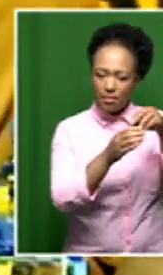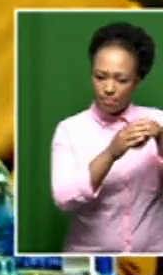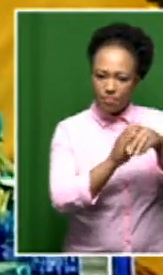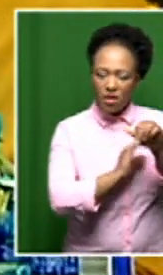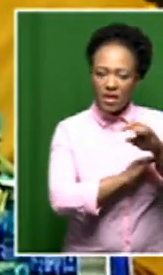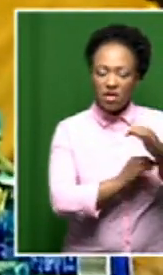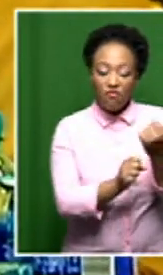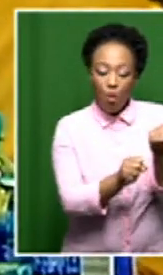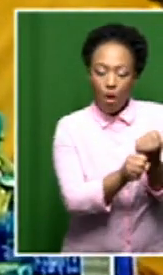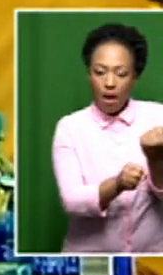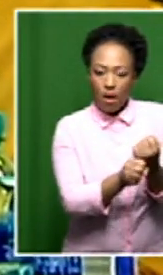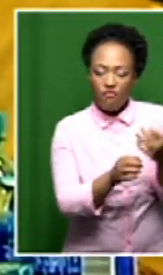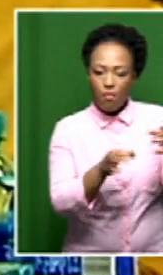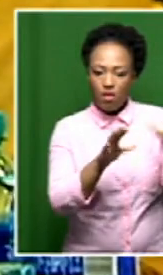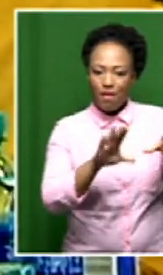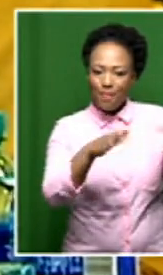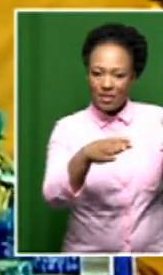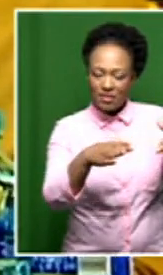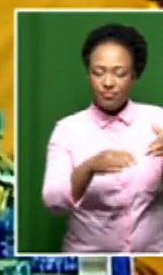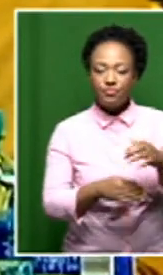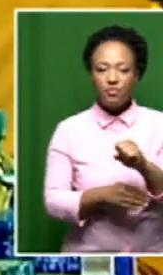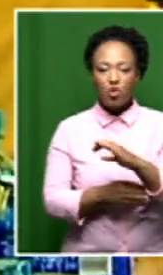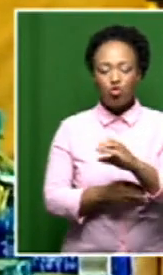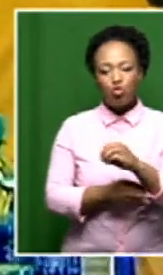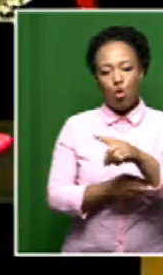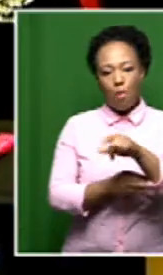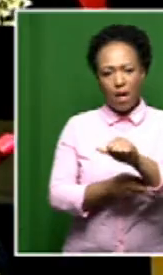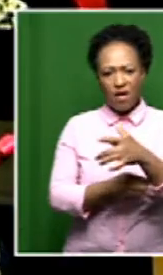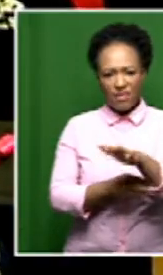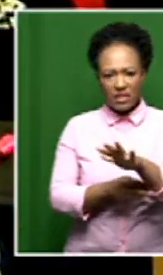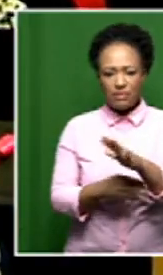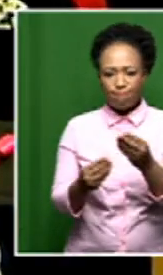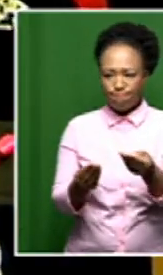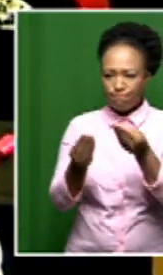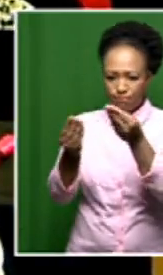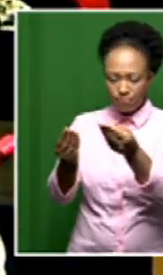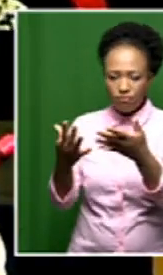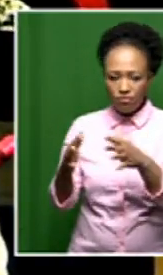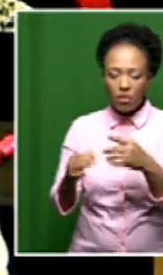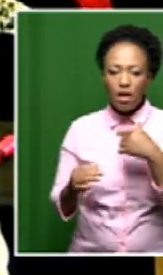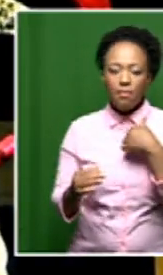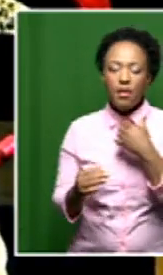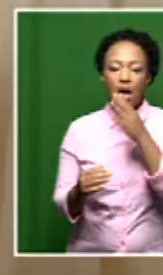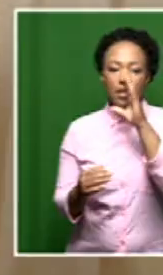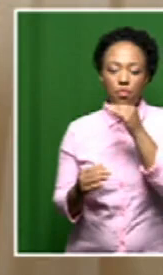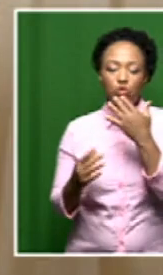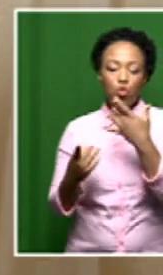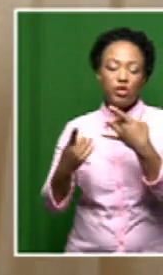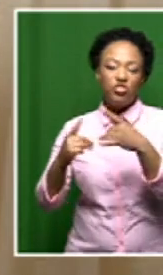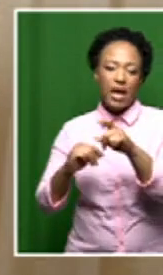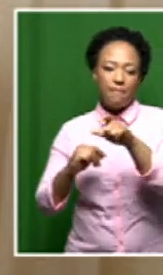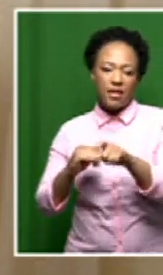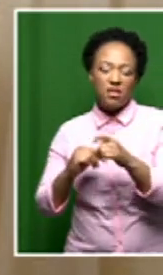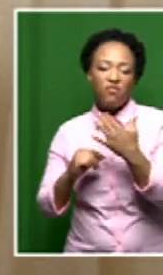party work. So SCOPA then of course was seized with this and I spoke to the SCOPA chairperson on Friday